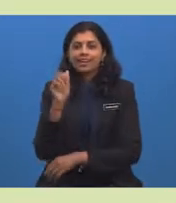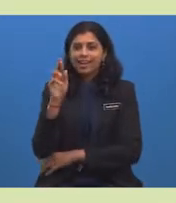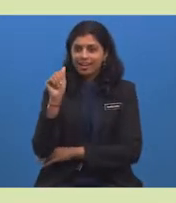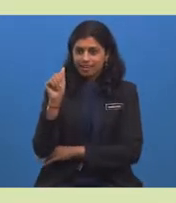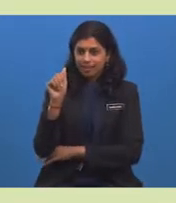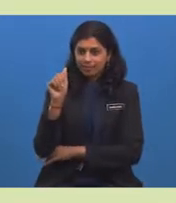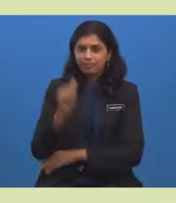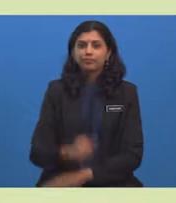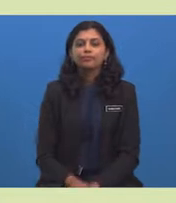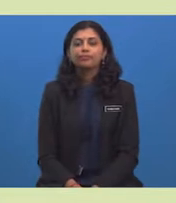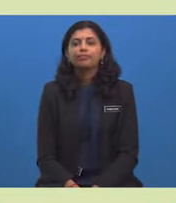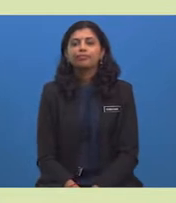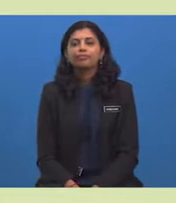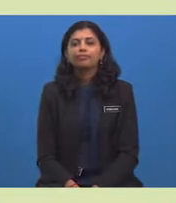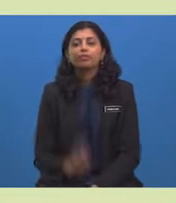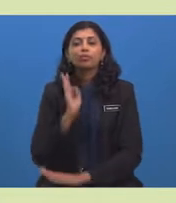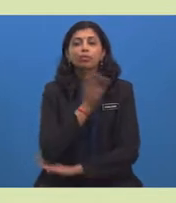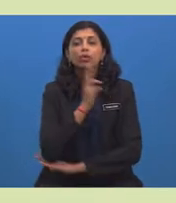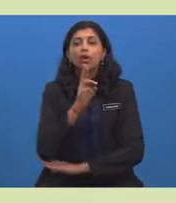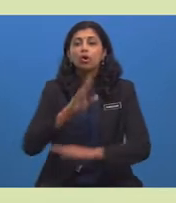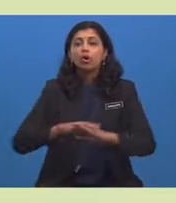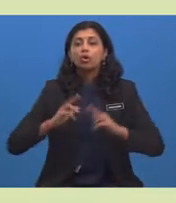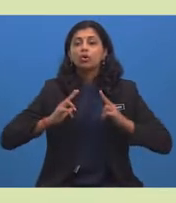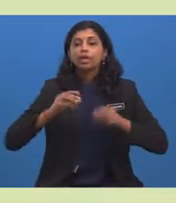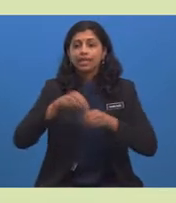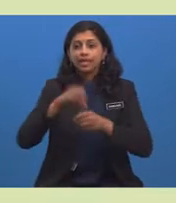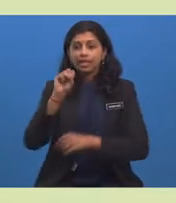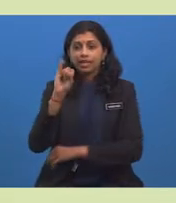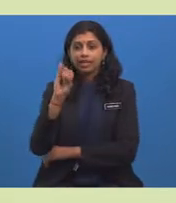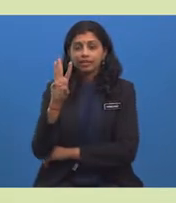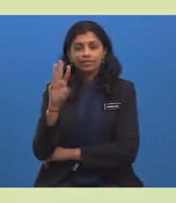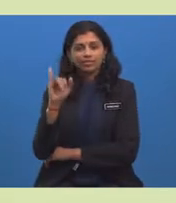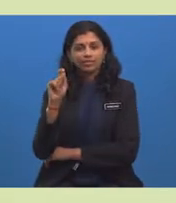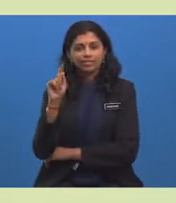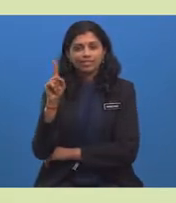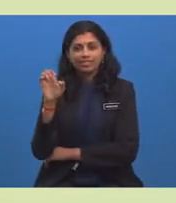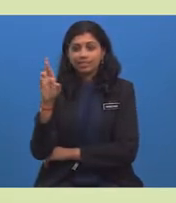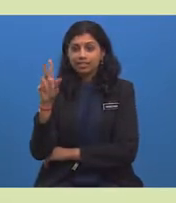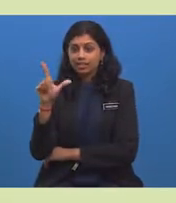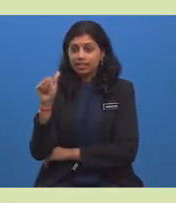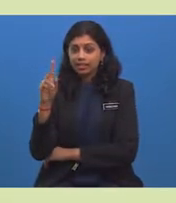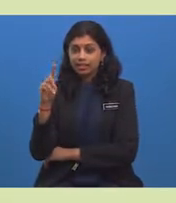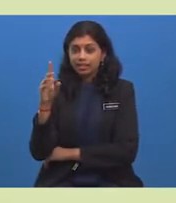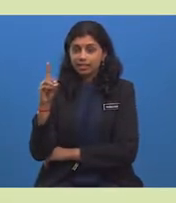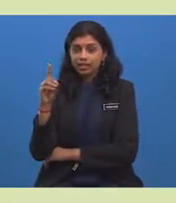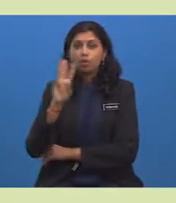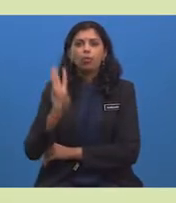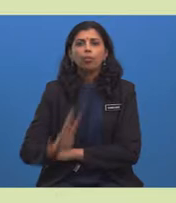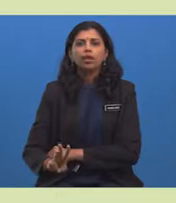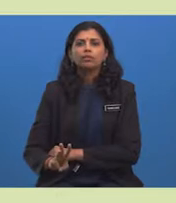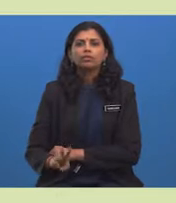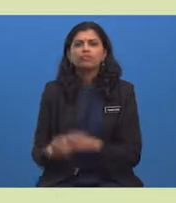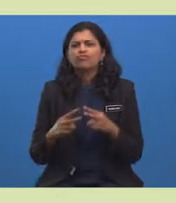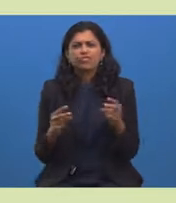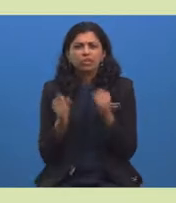we're on holiday in St. Moritz, Switzerland. The weather has been terribly cold.